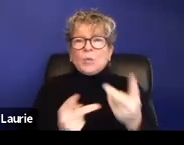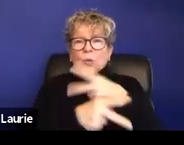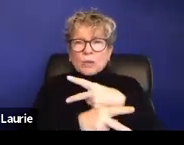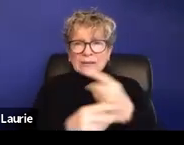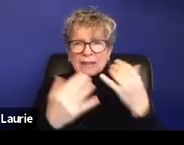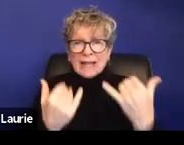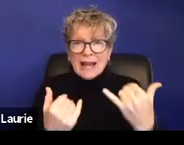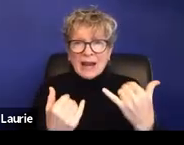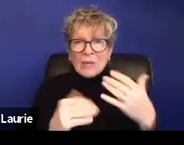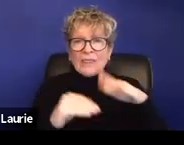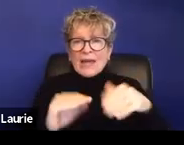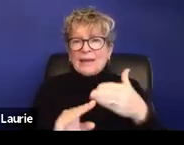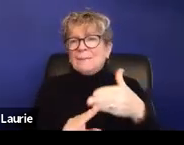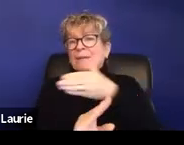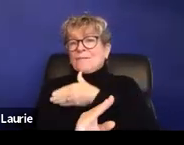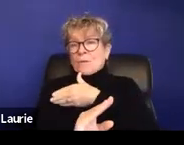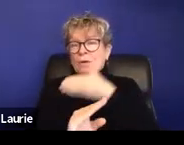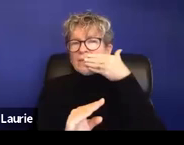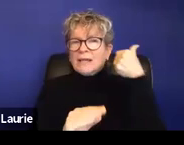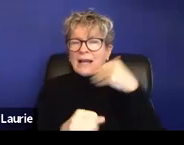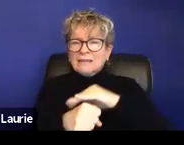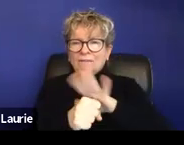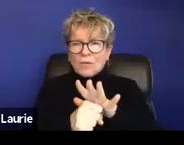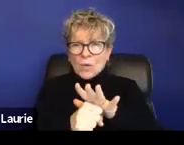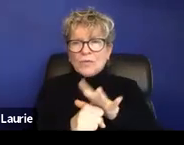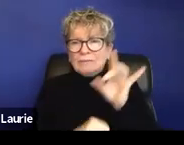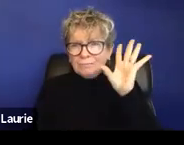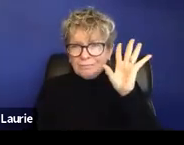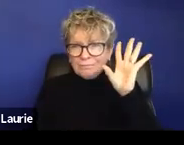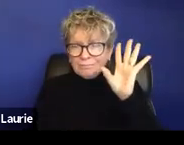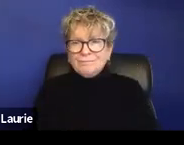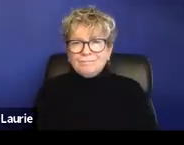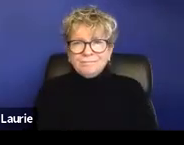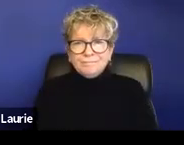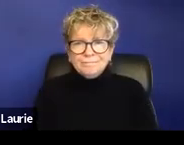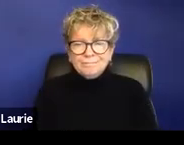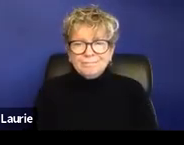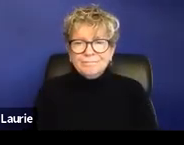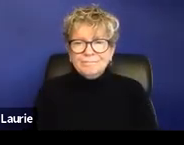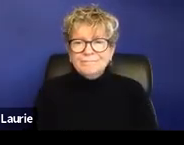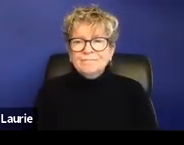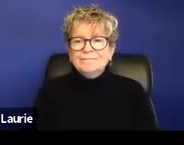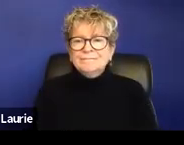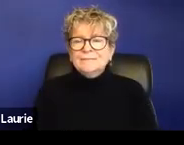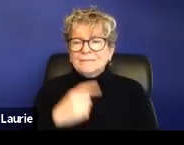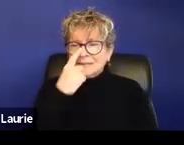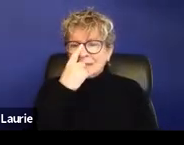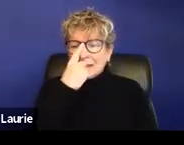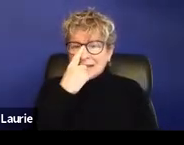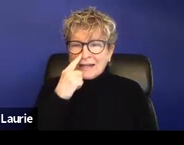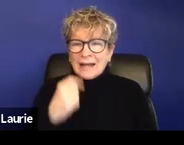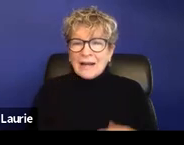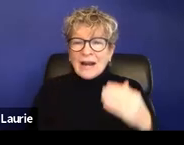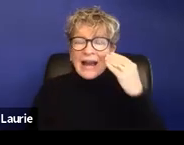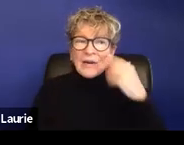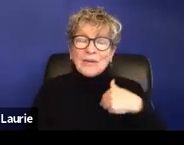so than ever before. Um, the other thing, all of you just spent like over 90 minutes with me